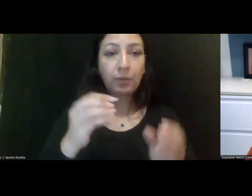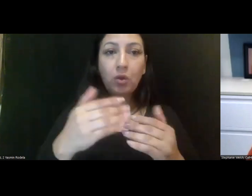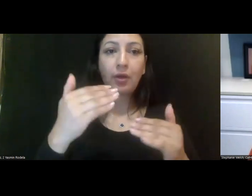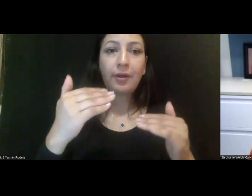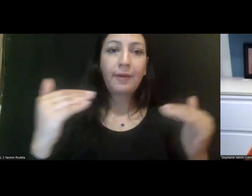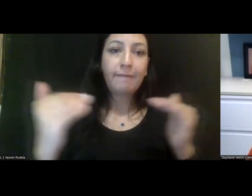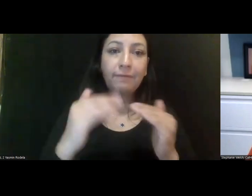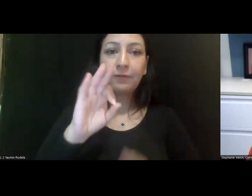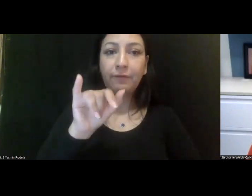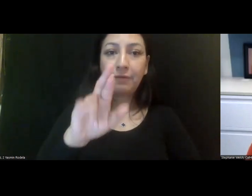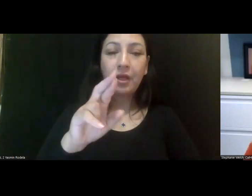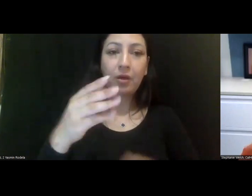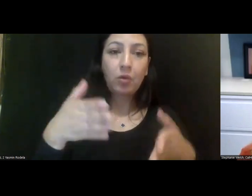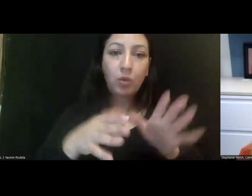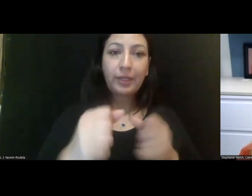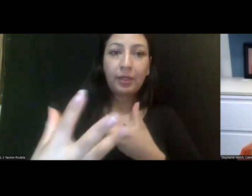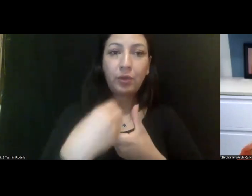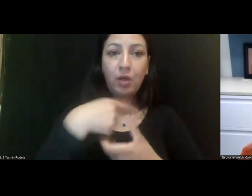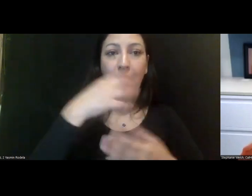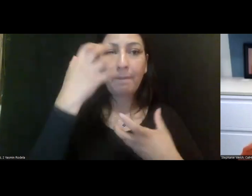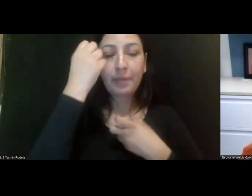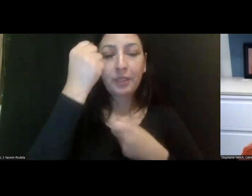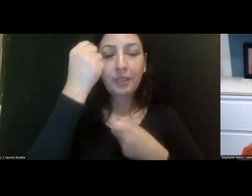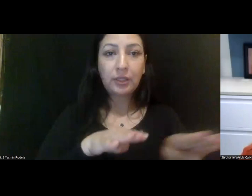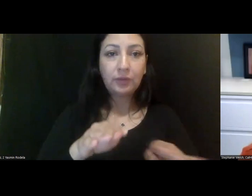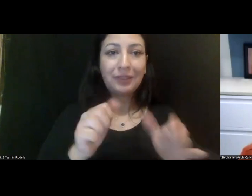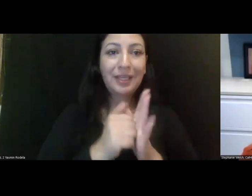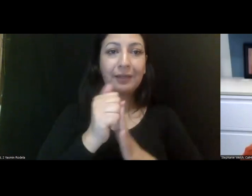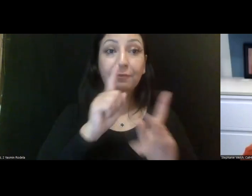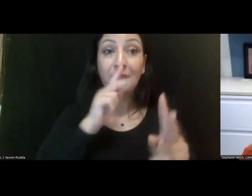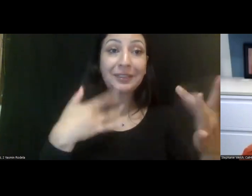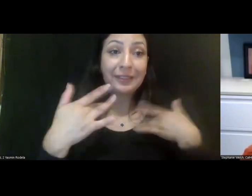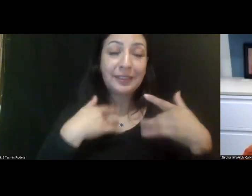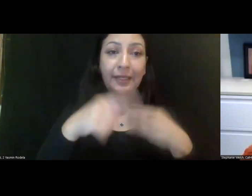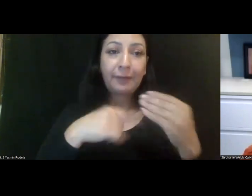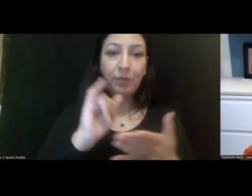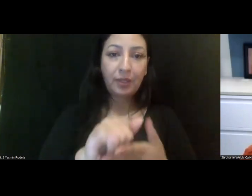uh, is being included in our mental health services act. So very excited about,